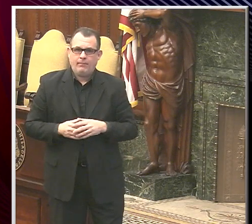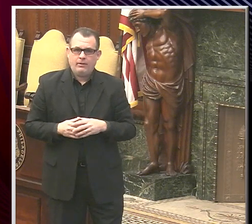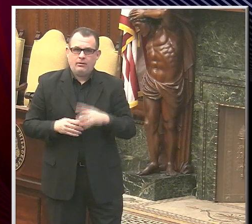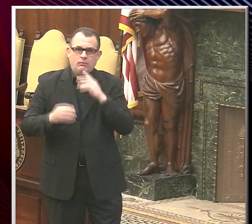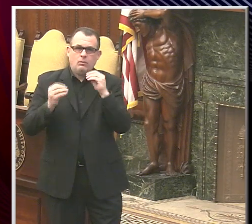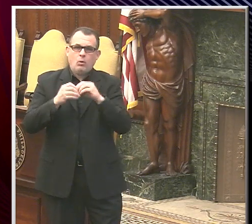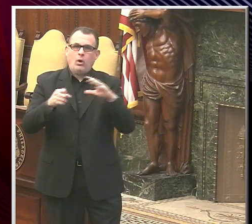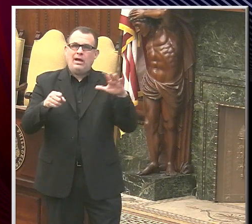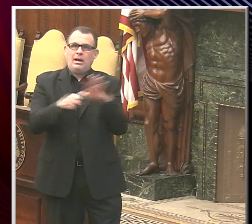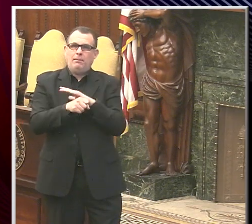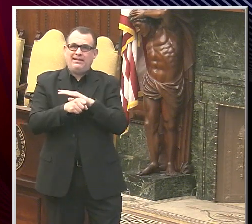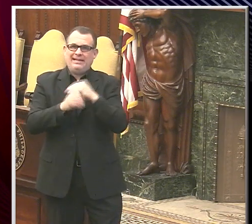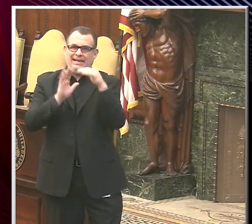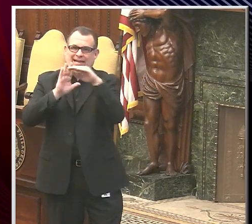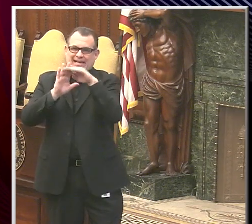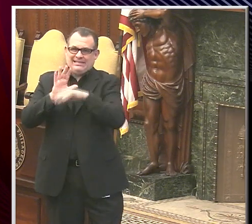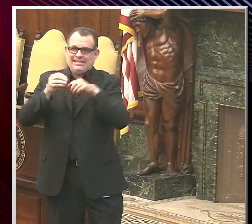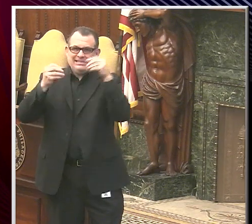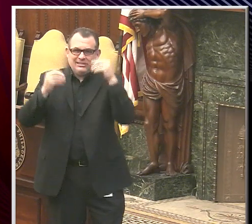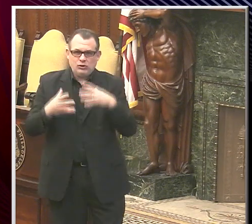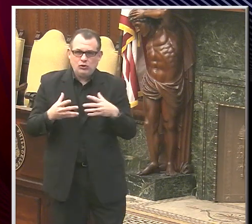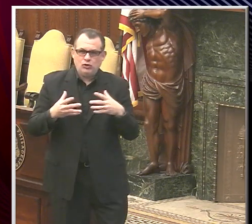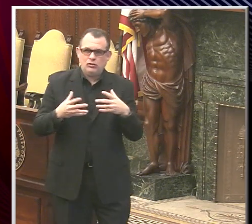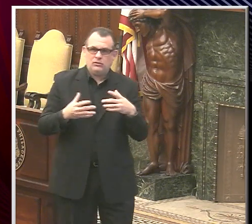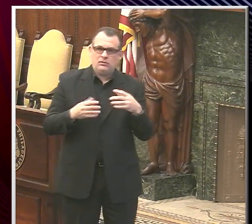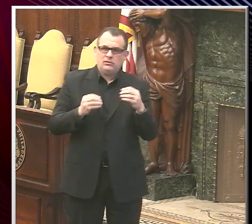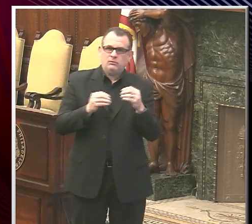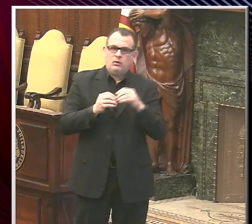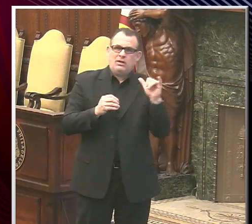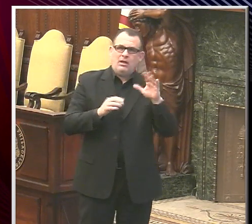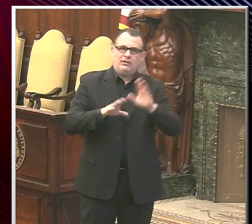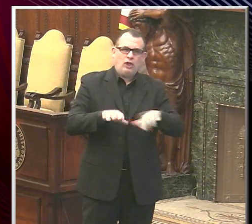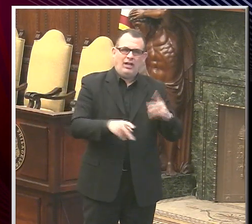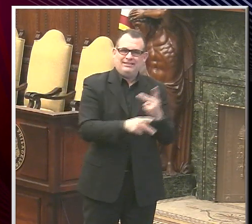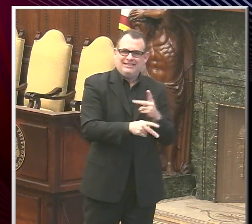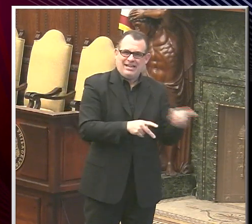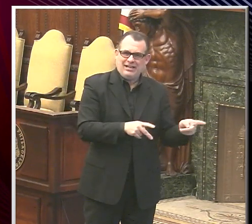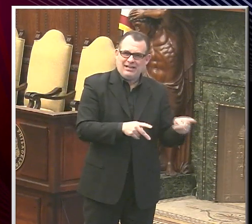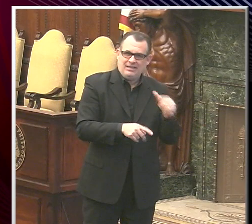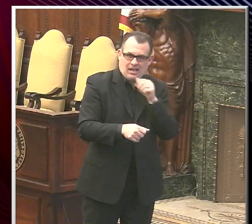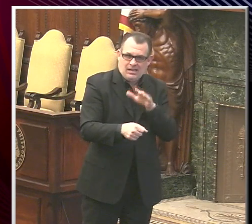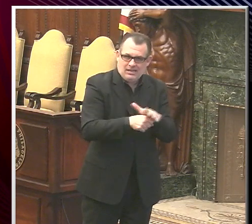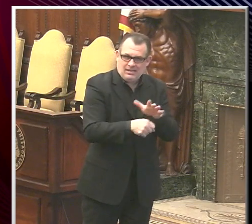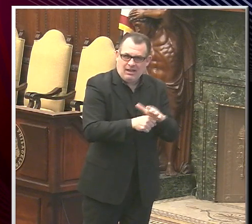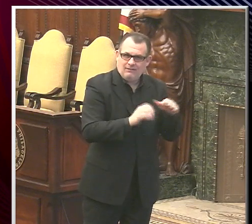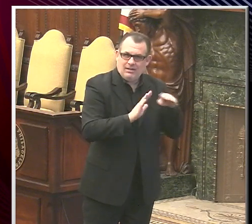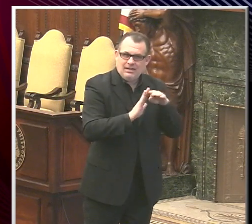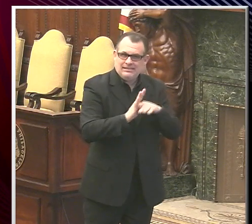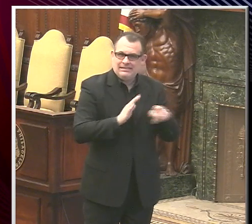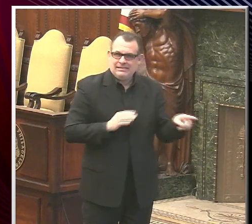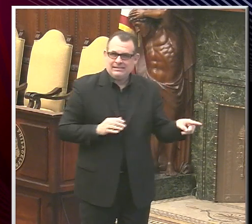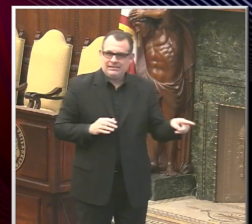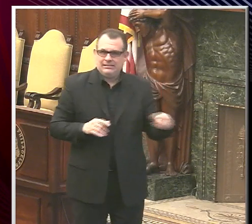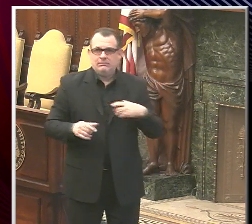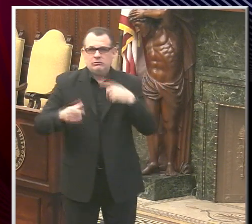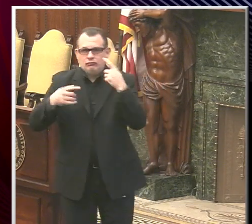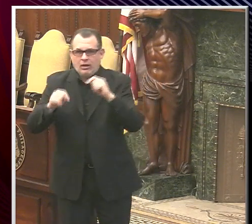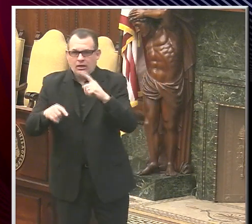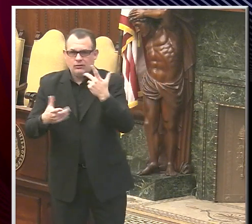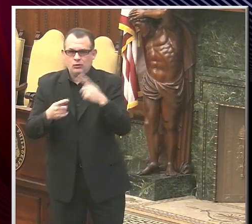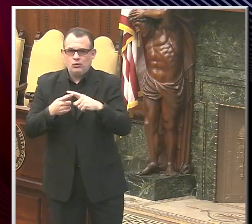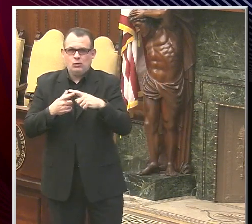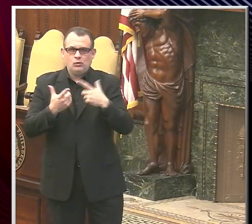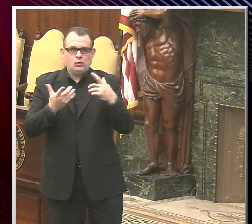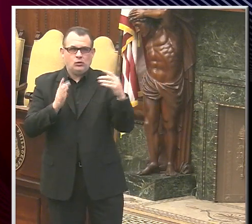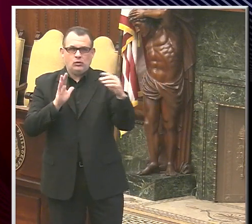of teachers than child care workers, but they're working on mechanisms to get the message to